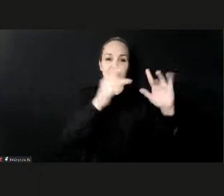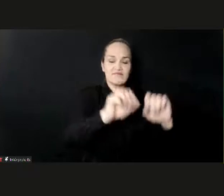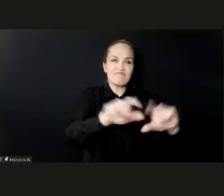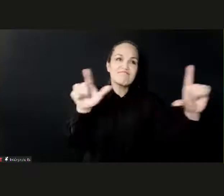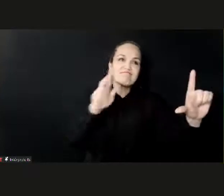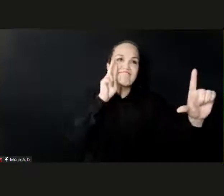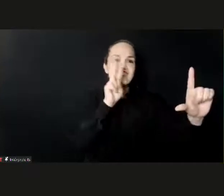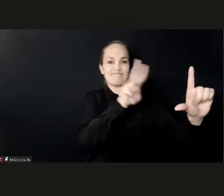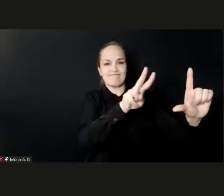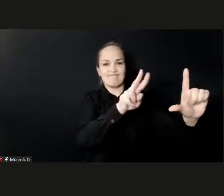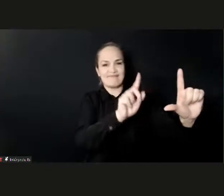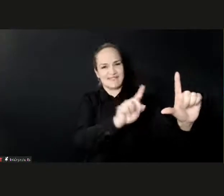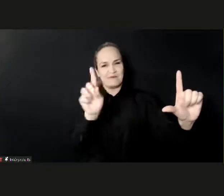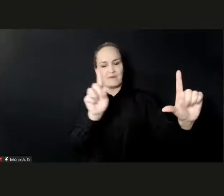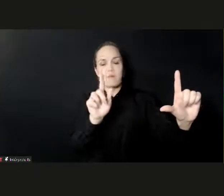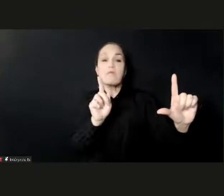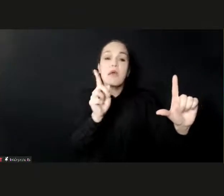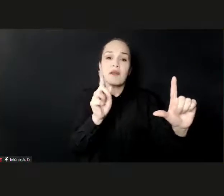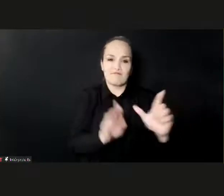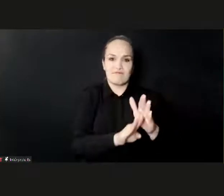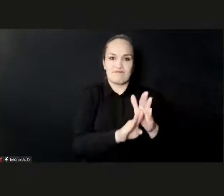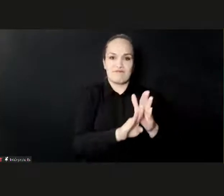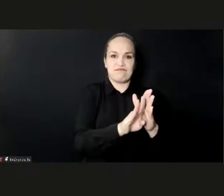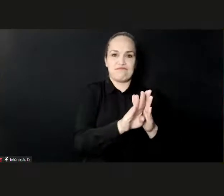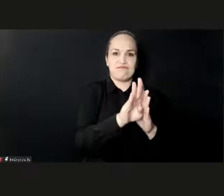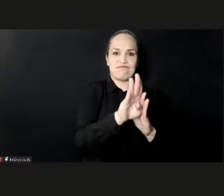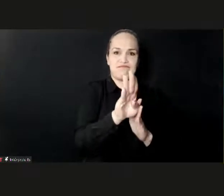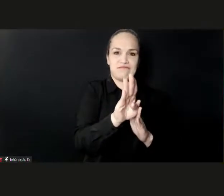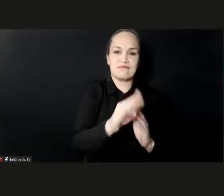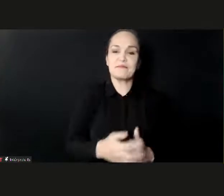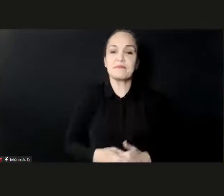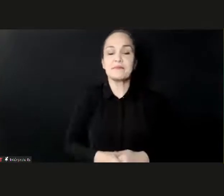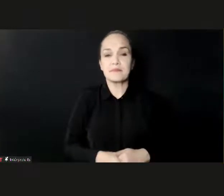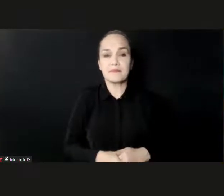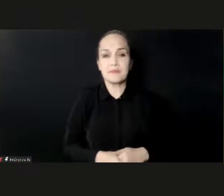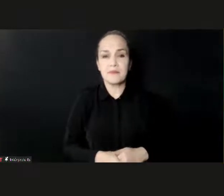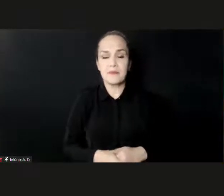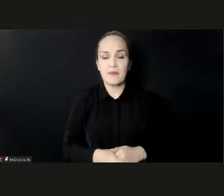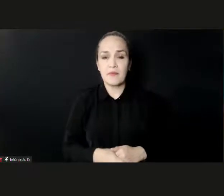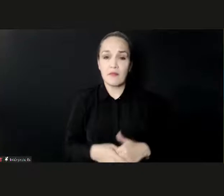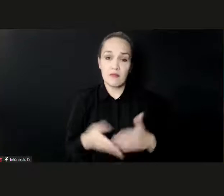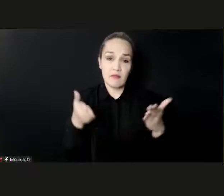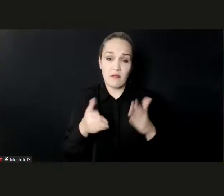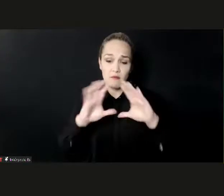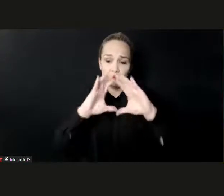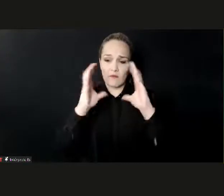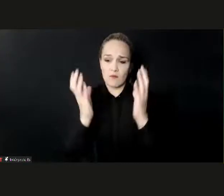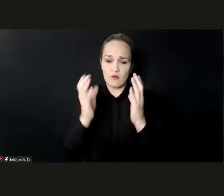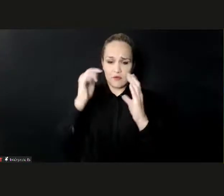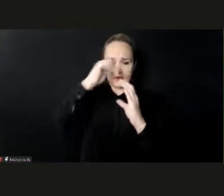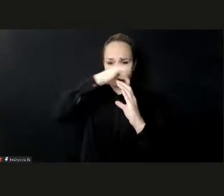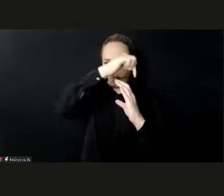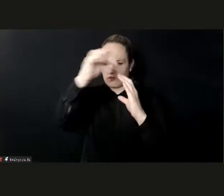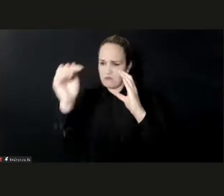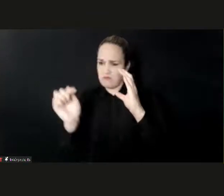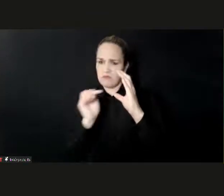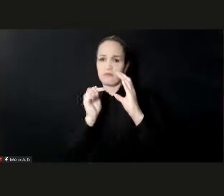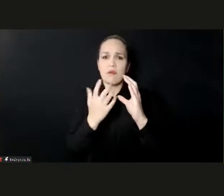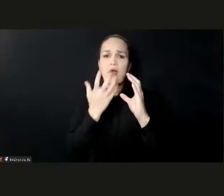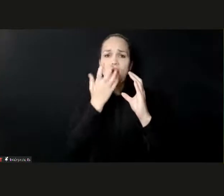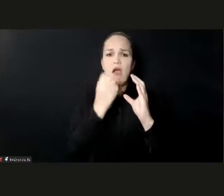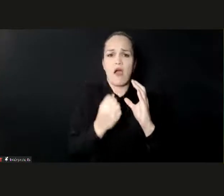as connectivity increases in countries, including countries in Africa, the supply of